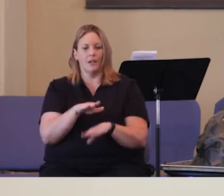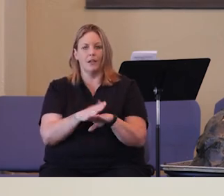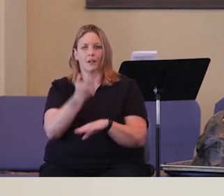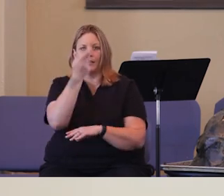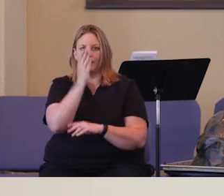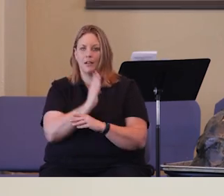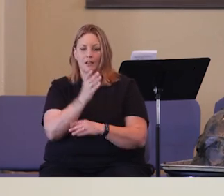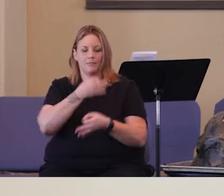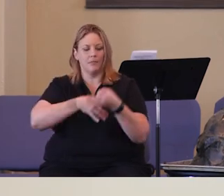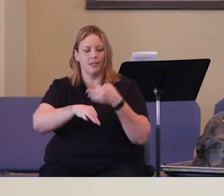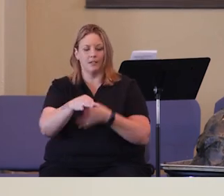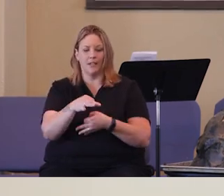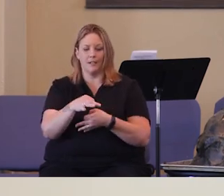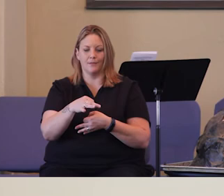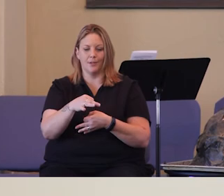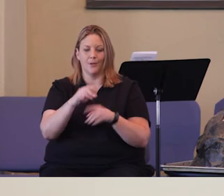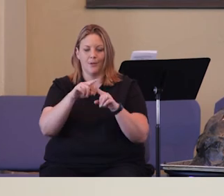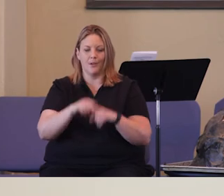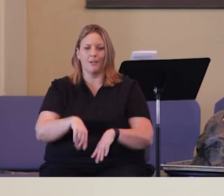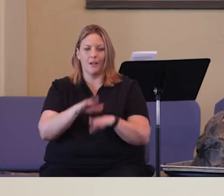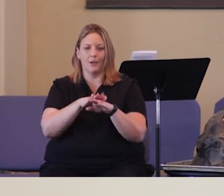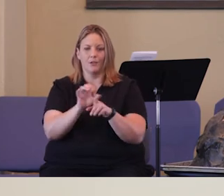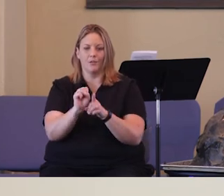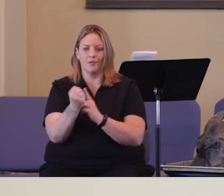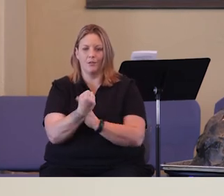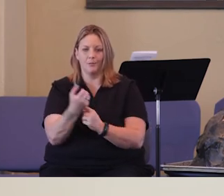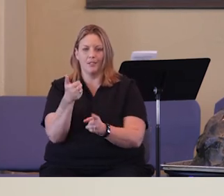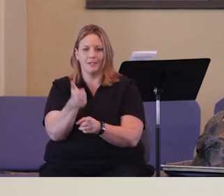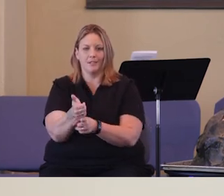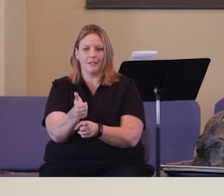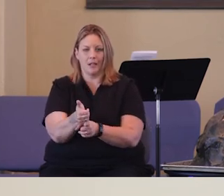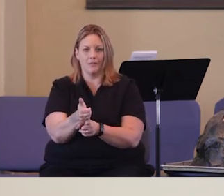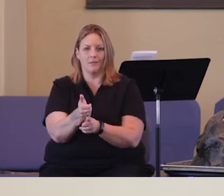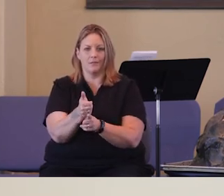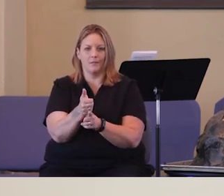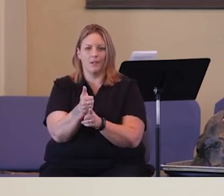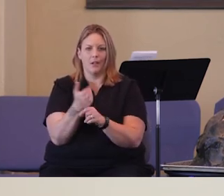that we are relying on God instead of just the circumstances,